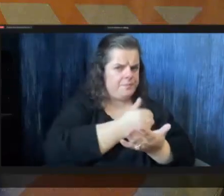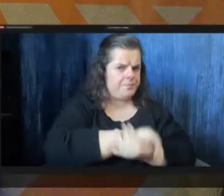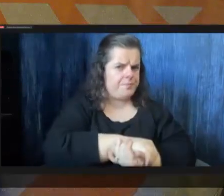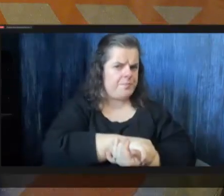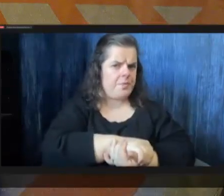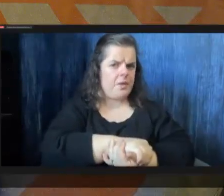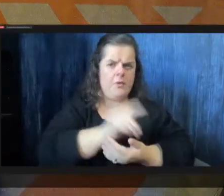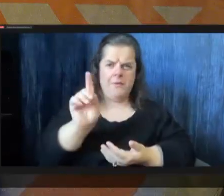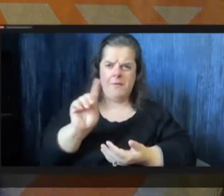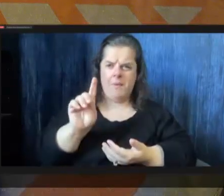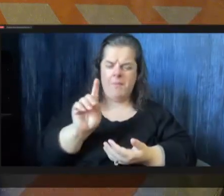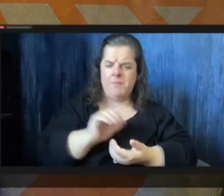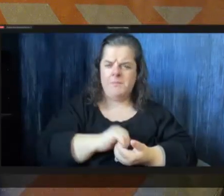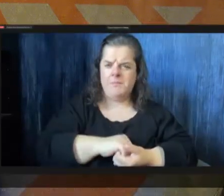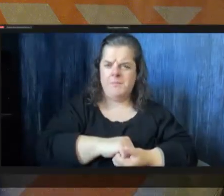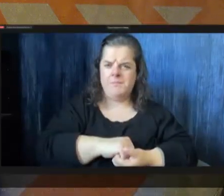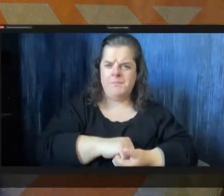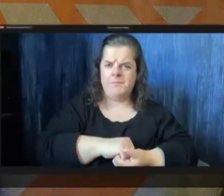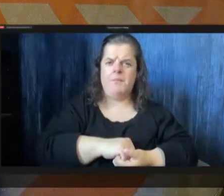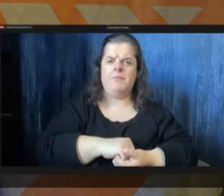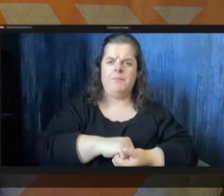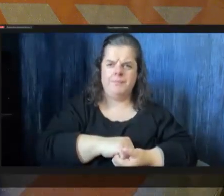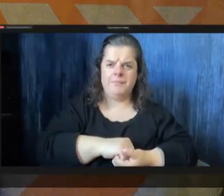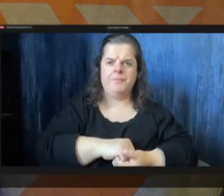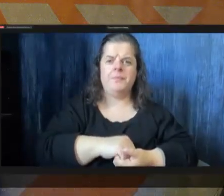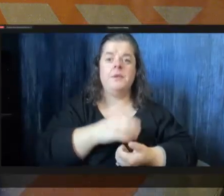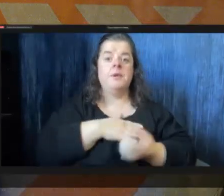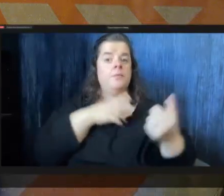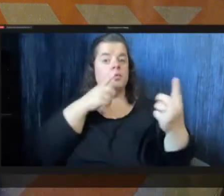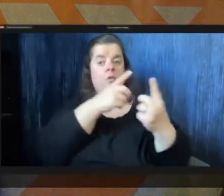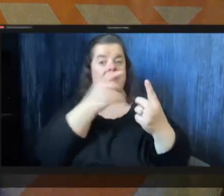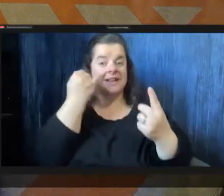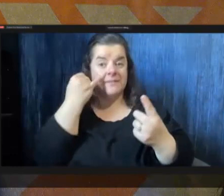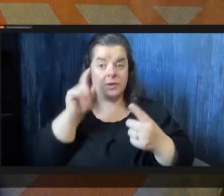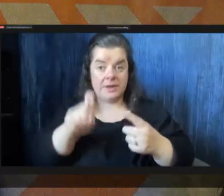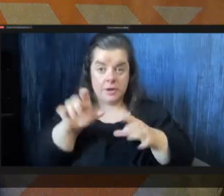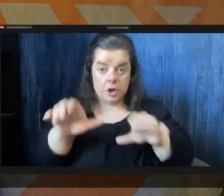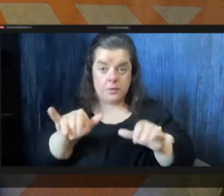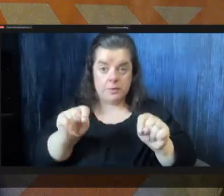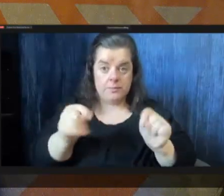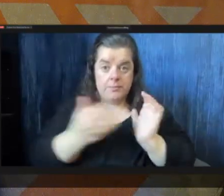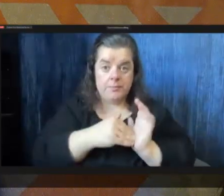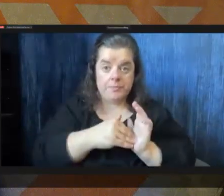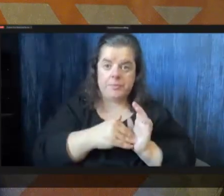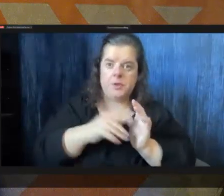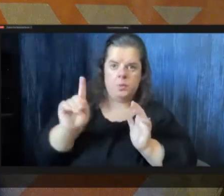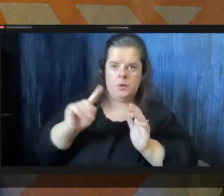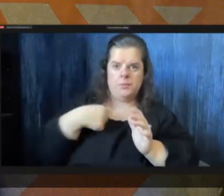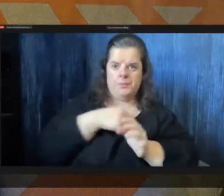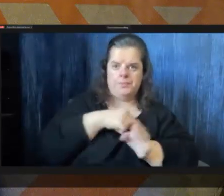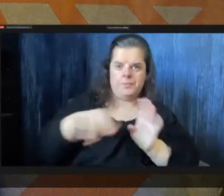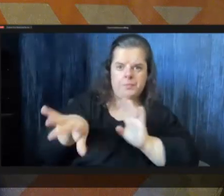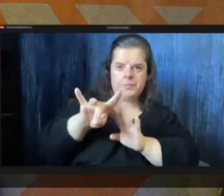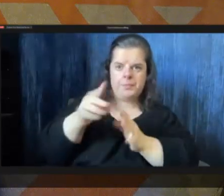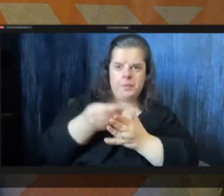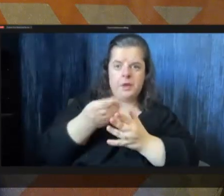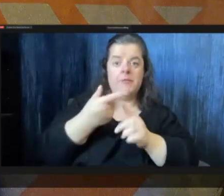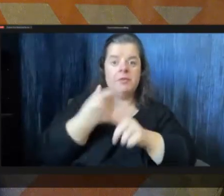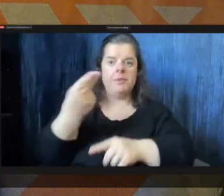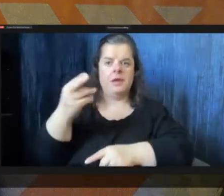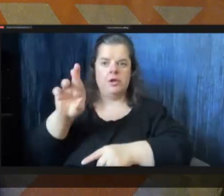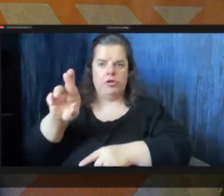okay my point is if we had to do that again where would it it would come from that hr pot